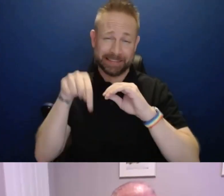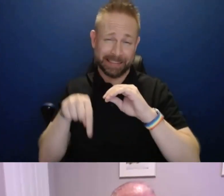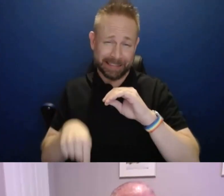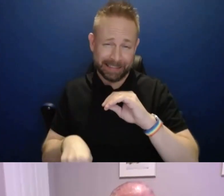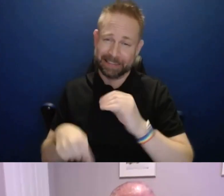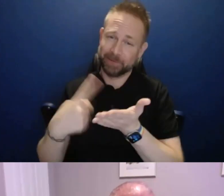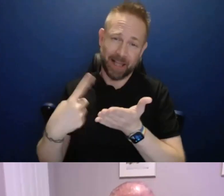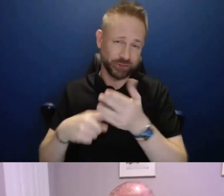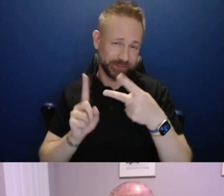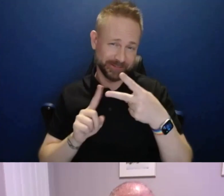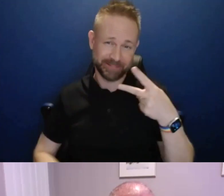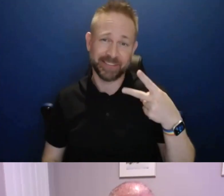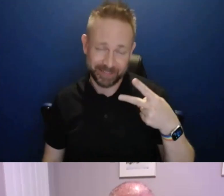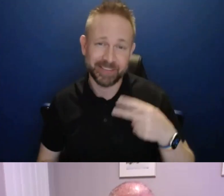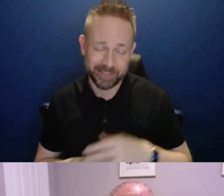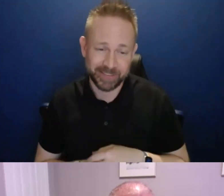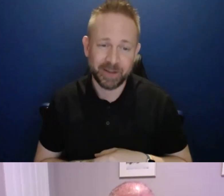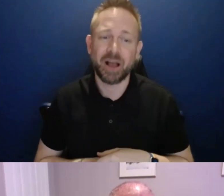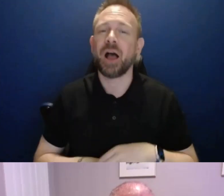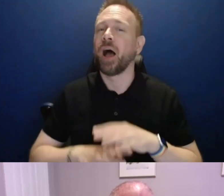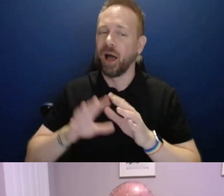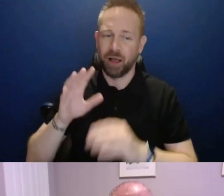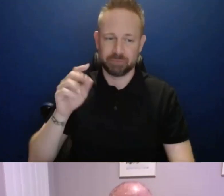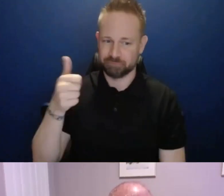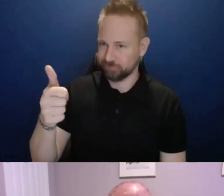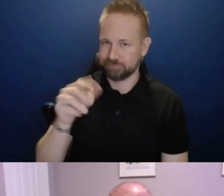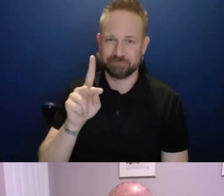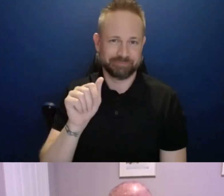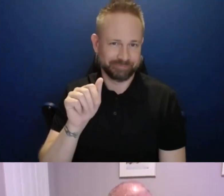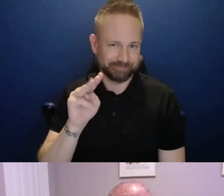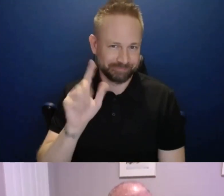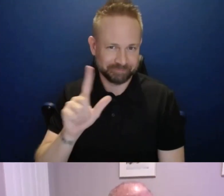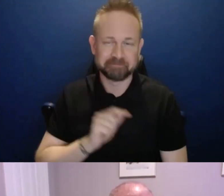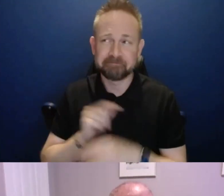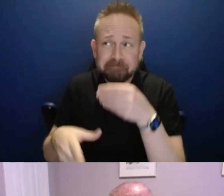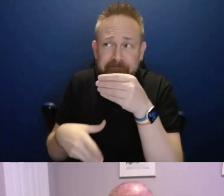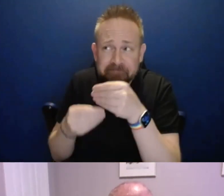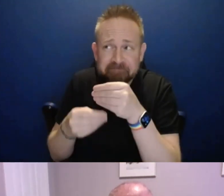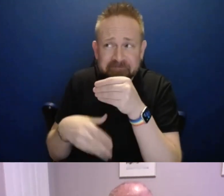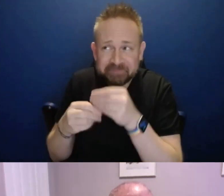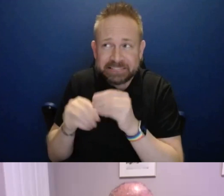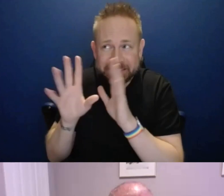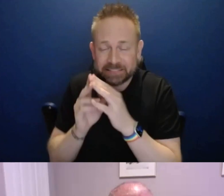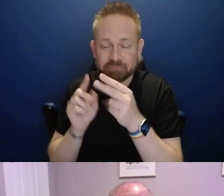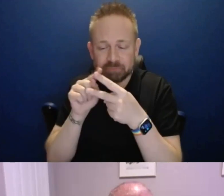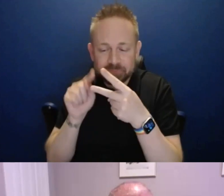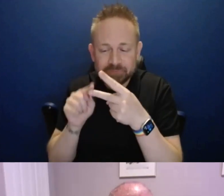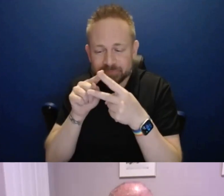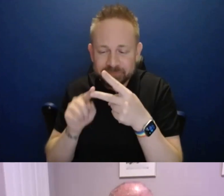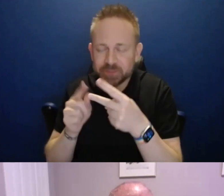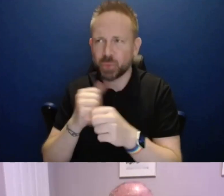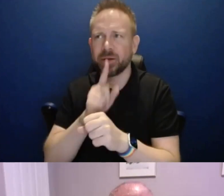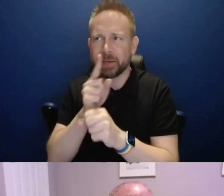if that's okay. And if I just add a one little thing on both of the answers, I just wanted to make sure it's actually taken into